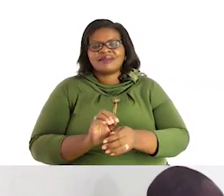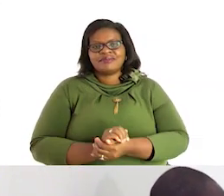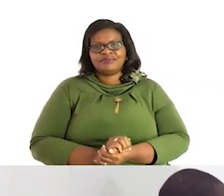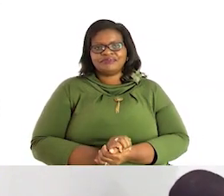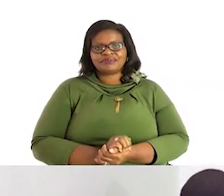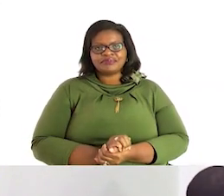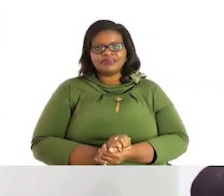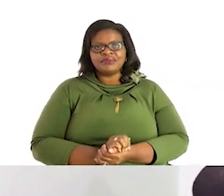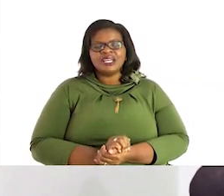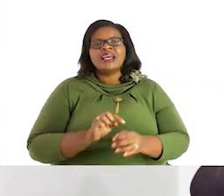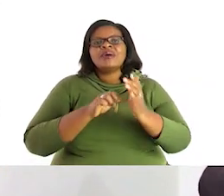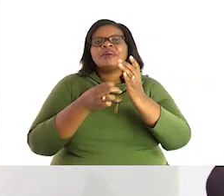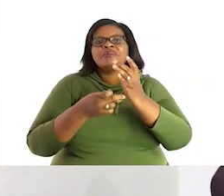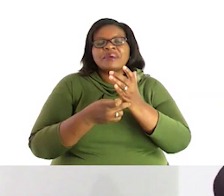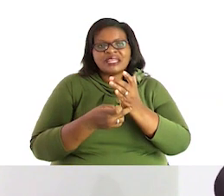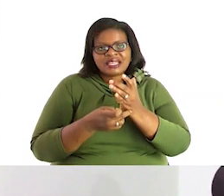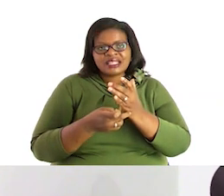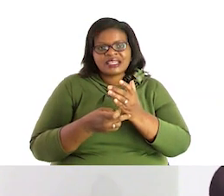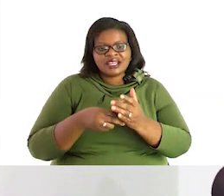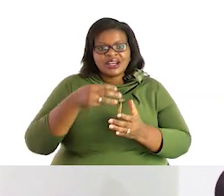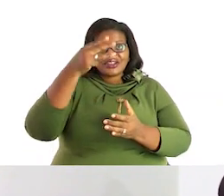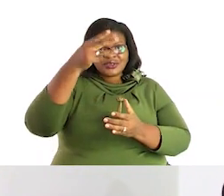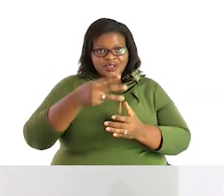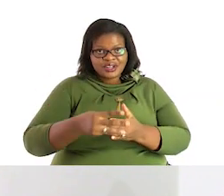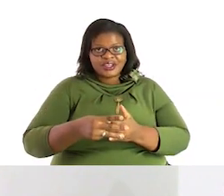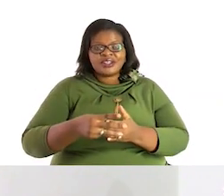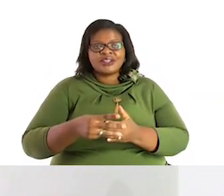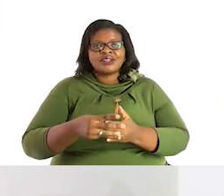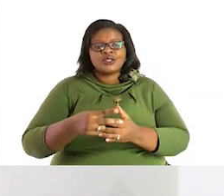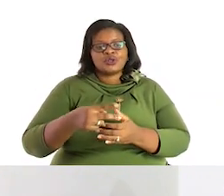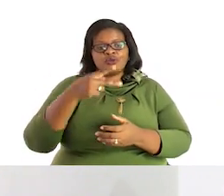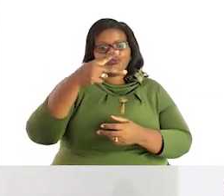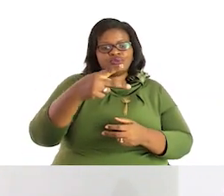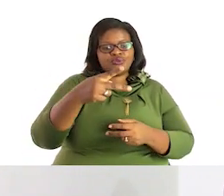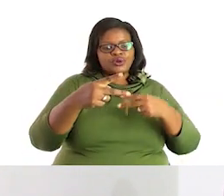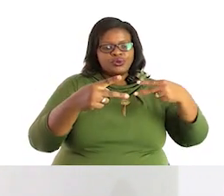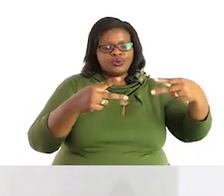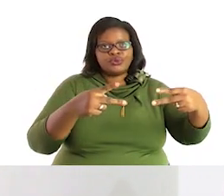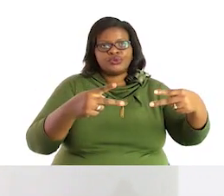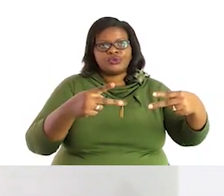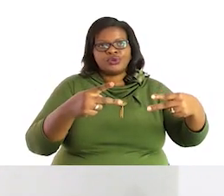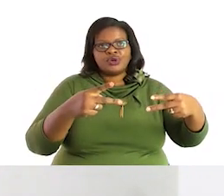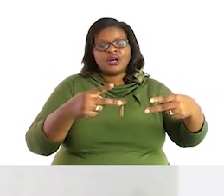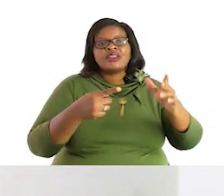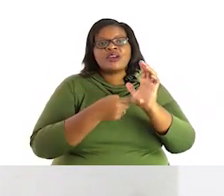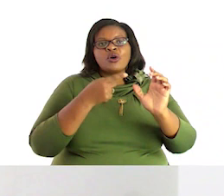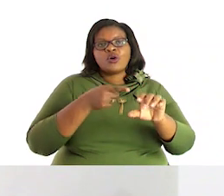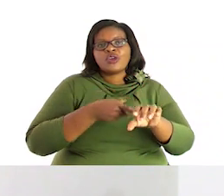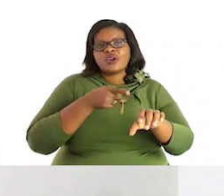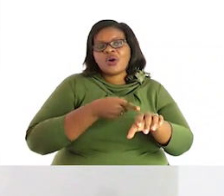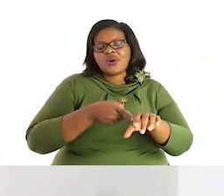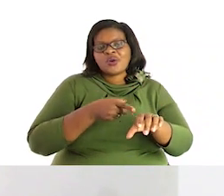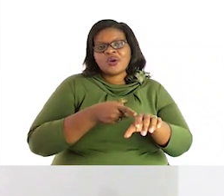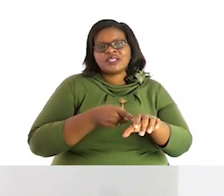So basically, are seeing these signs greater than or less than. They are always pointing at